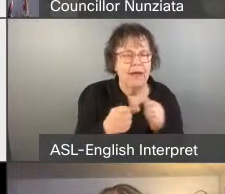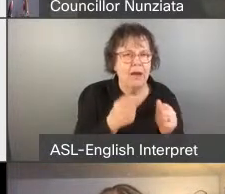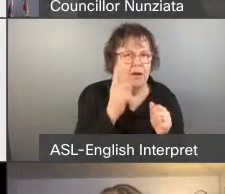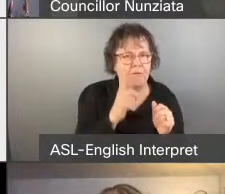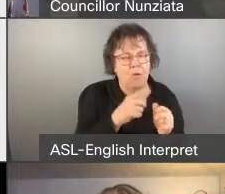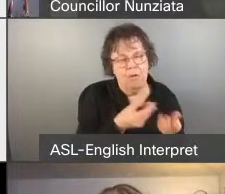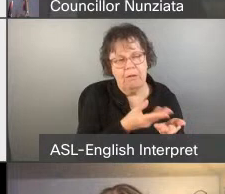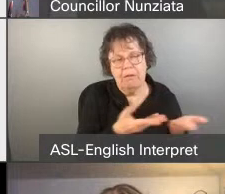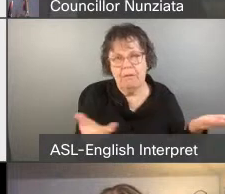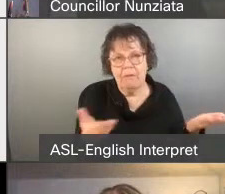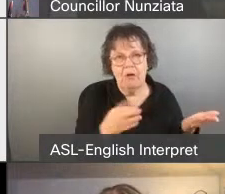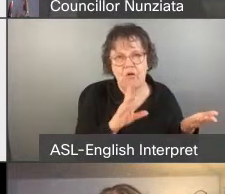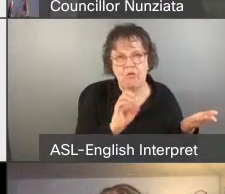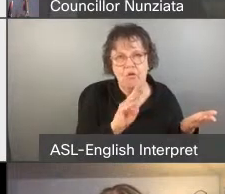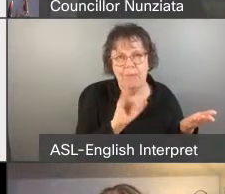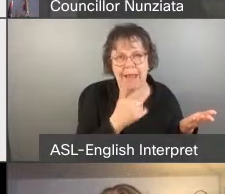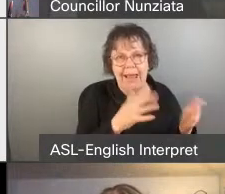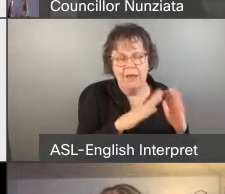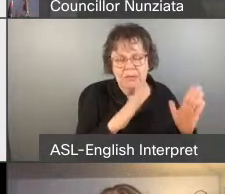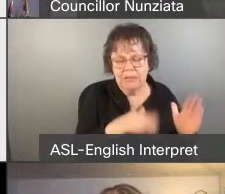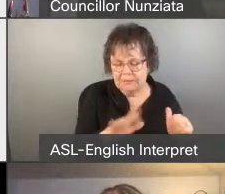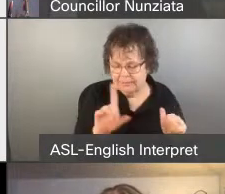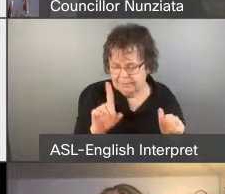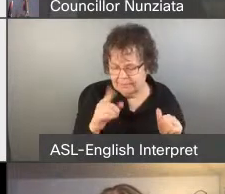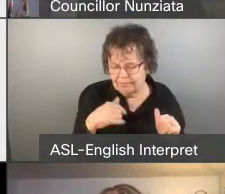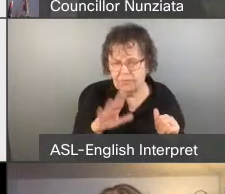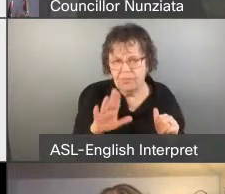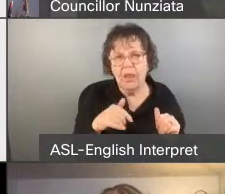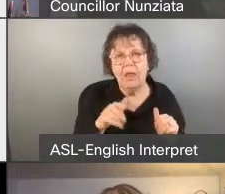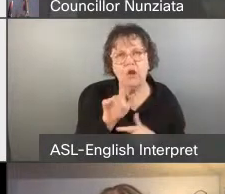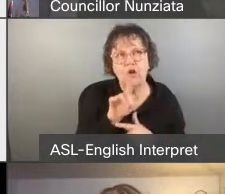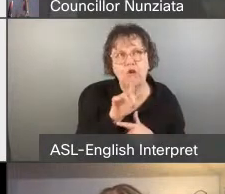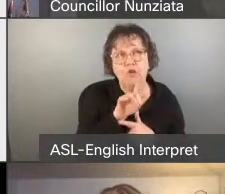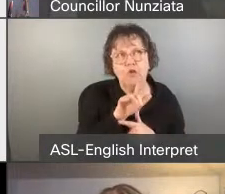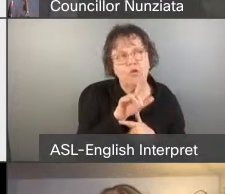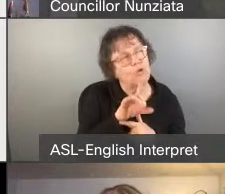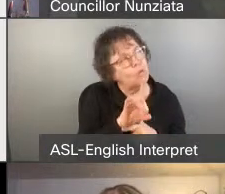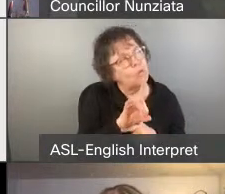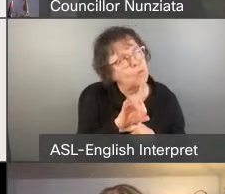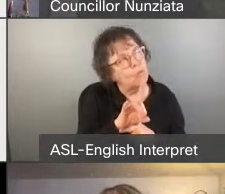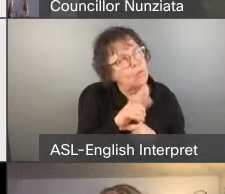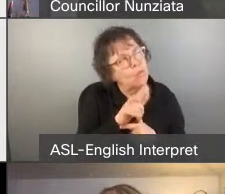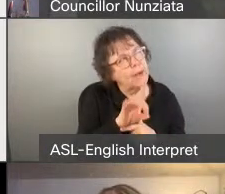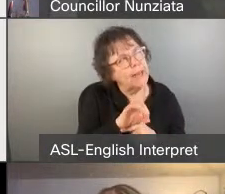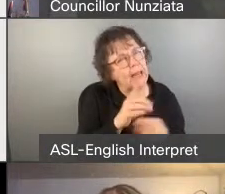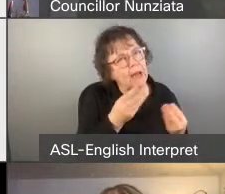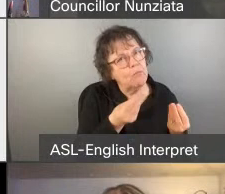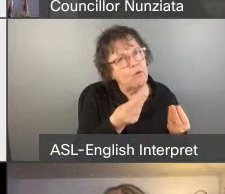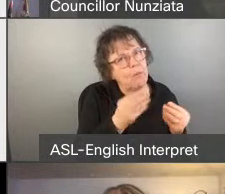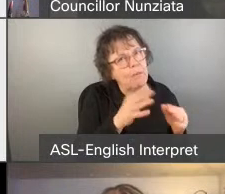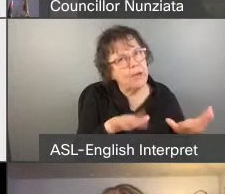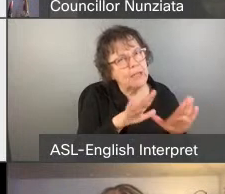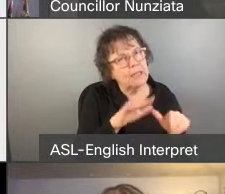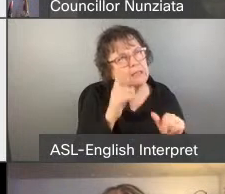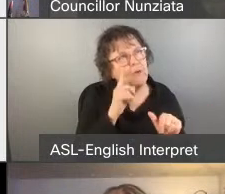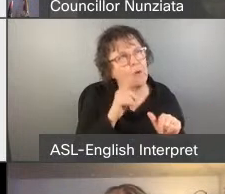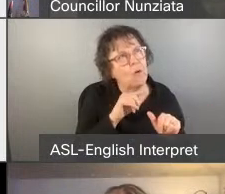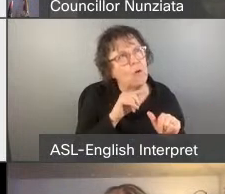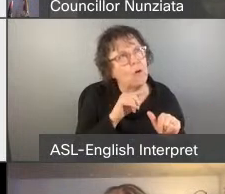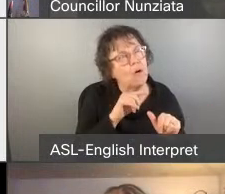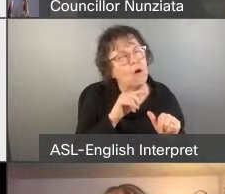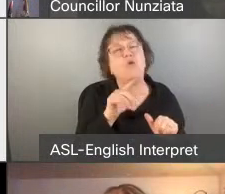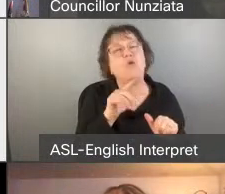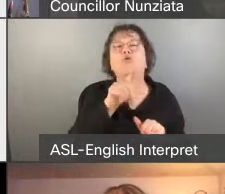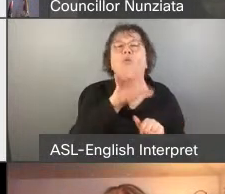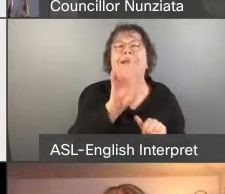Rent safe has 28 property inspectors currently for roughly 3,500 buildings, which